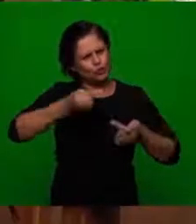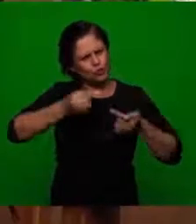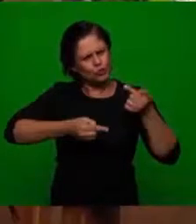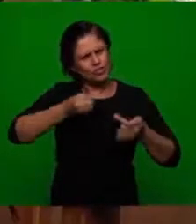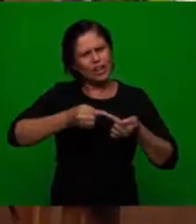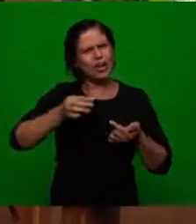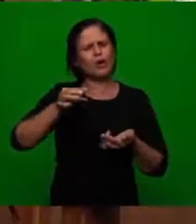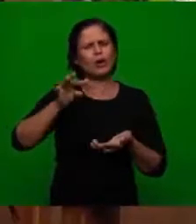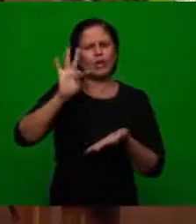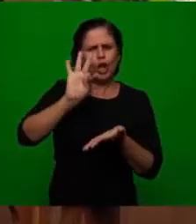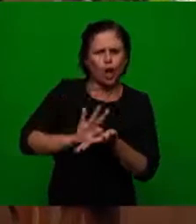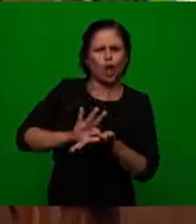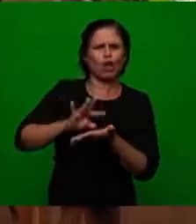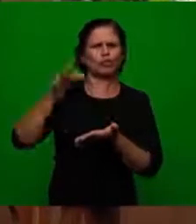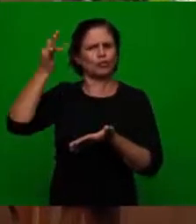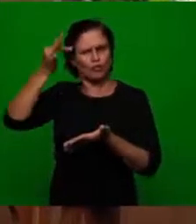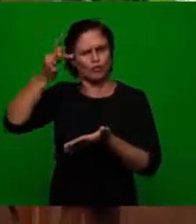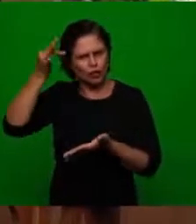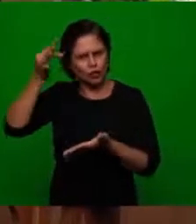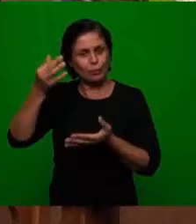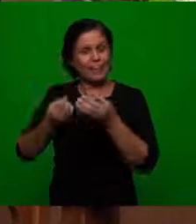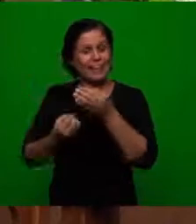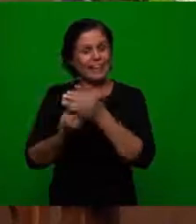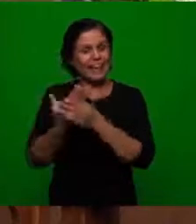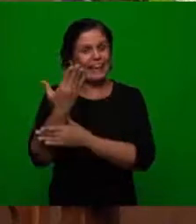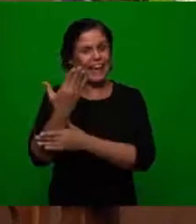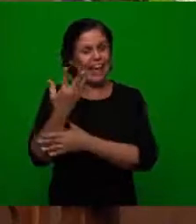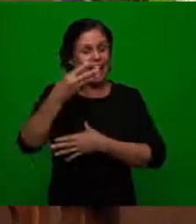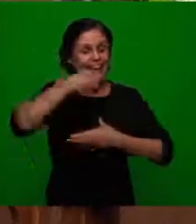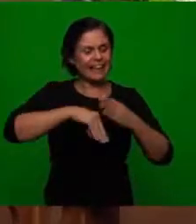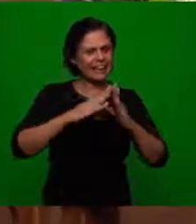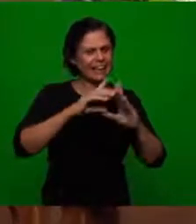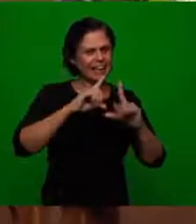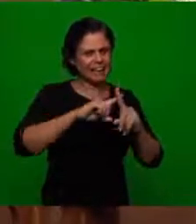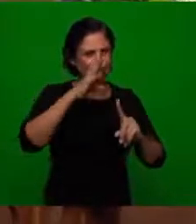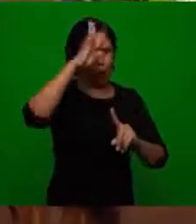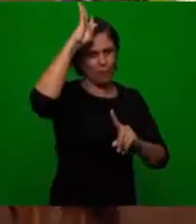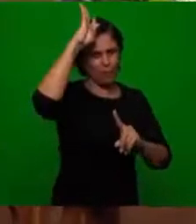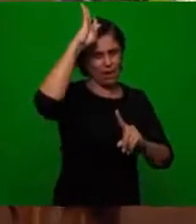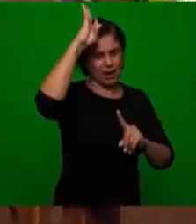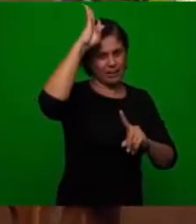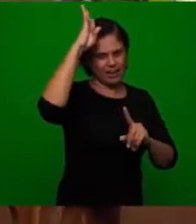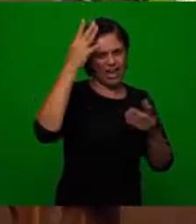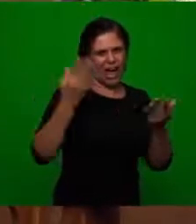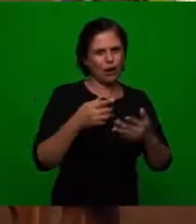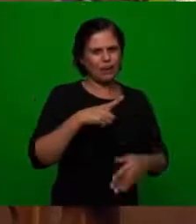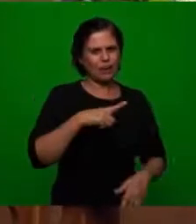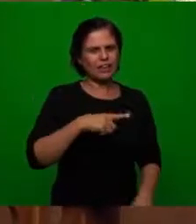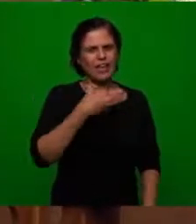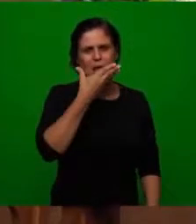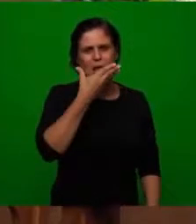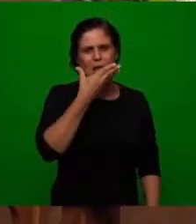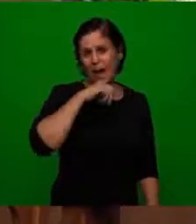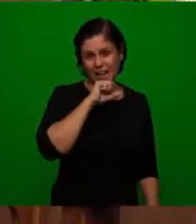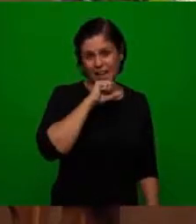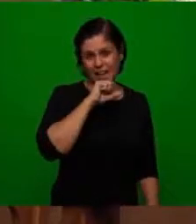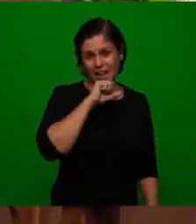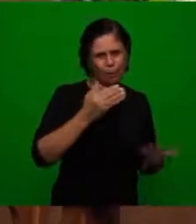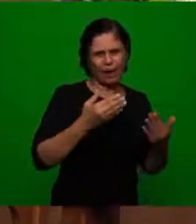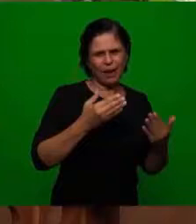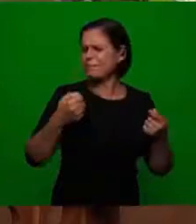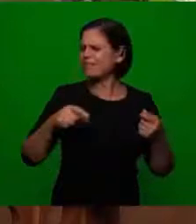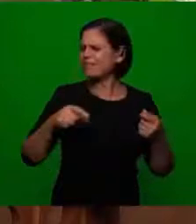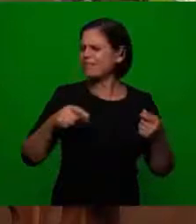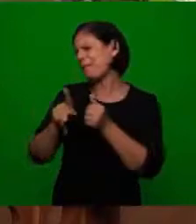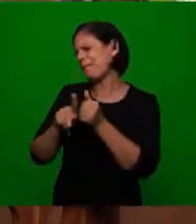several discussions theological and philosophic to create the fathers of the church so the church didn't need